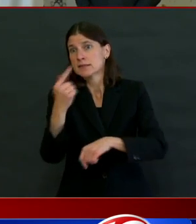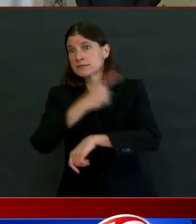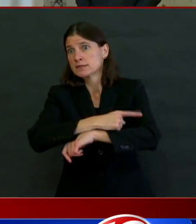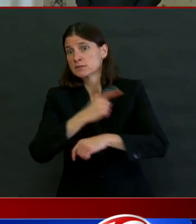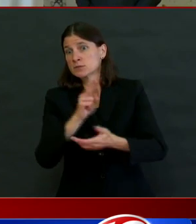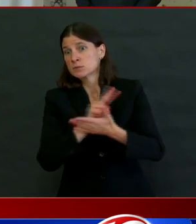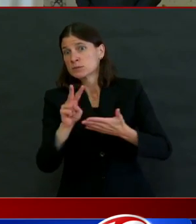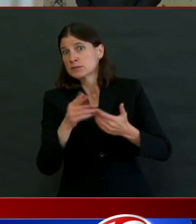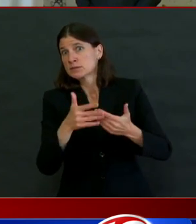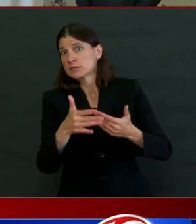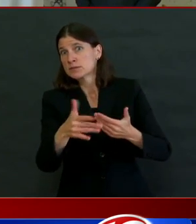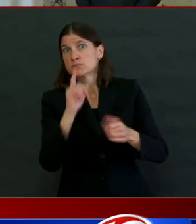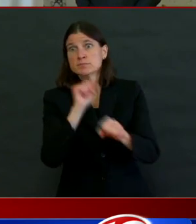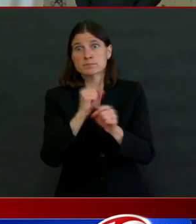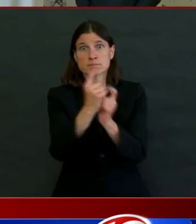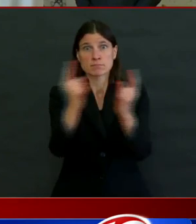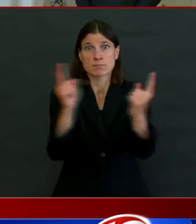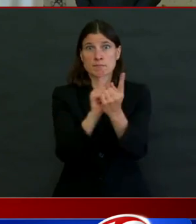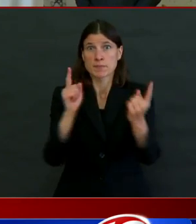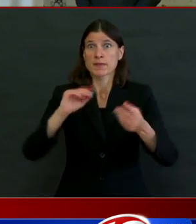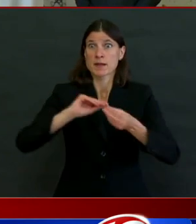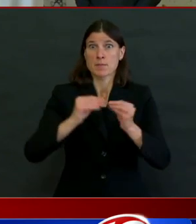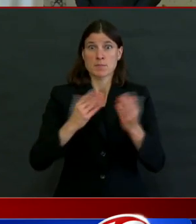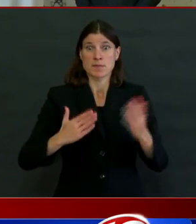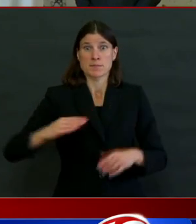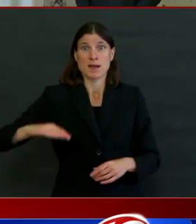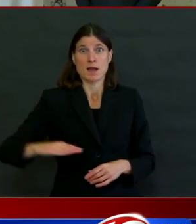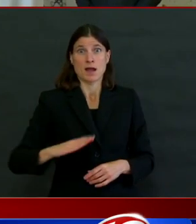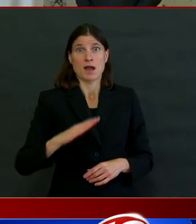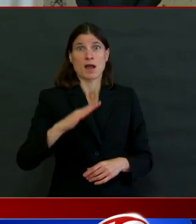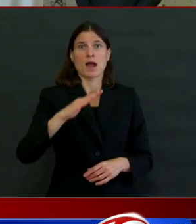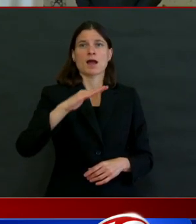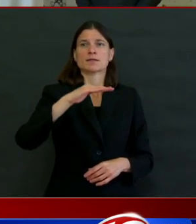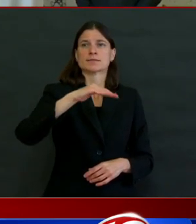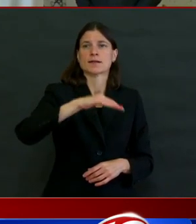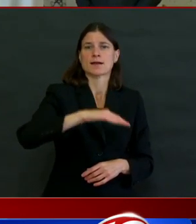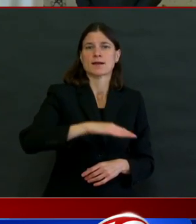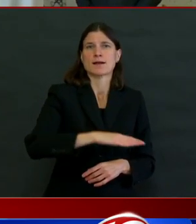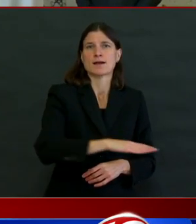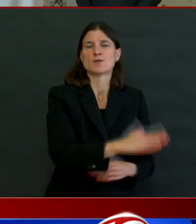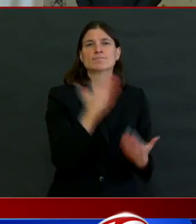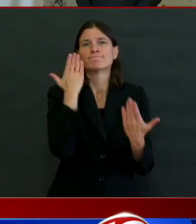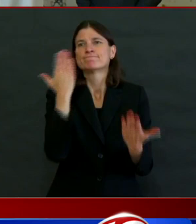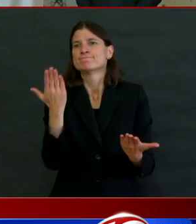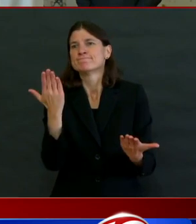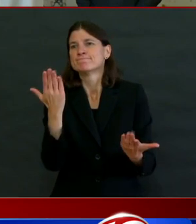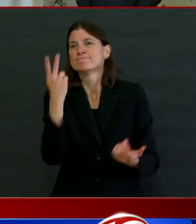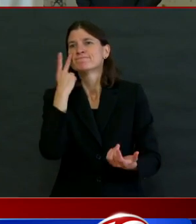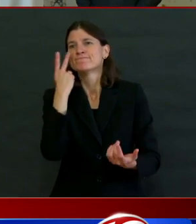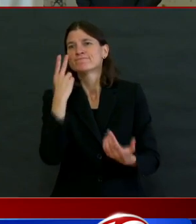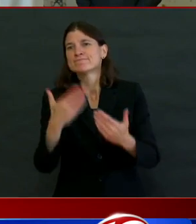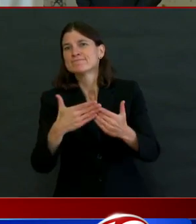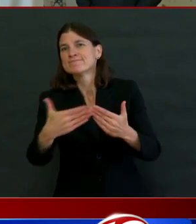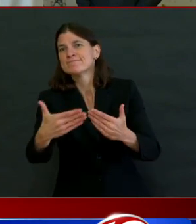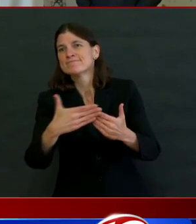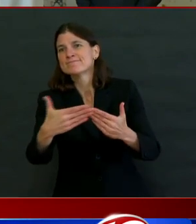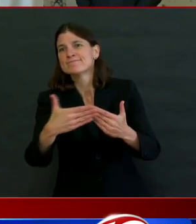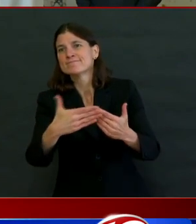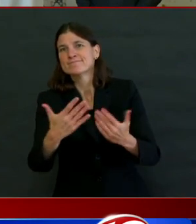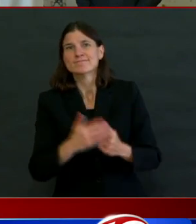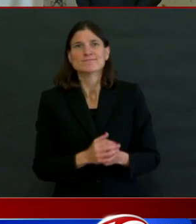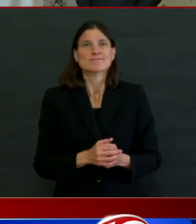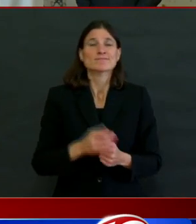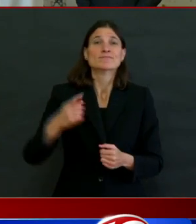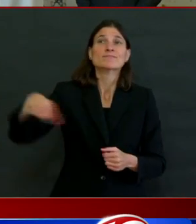or four days of hospitalization data, which is why I was reluctant to put it out in the first place. So long story short, the red